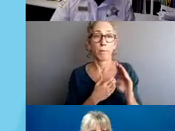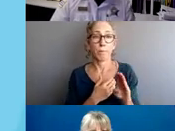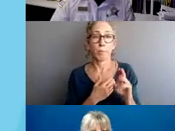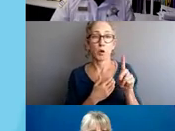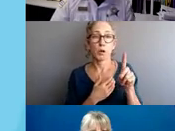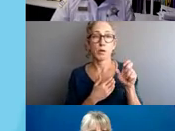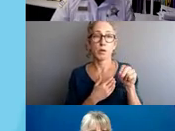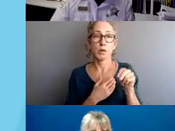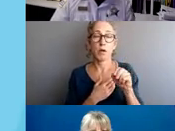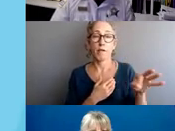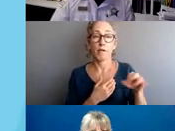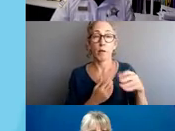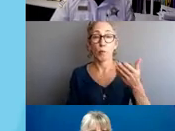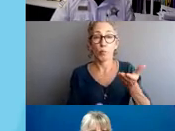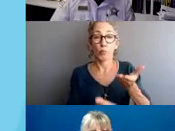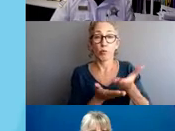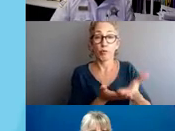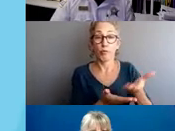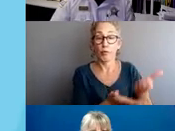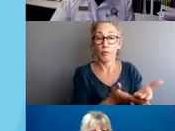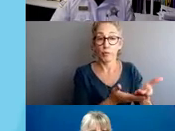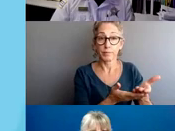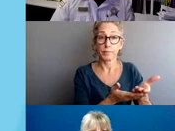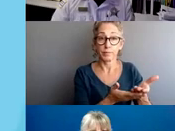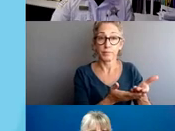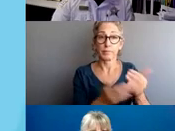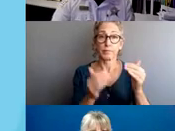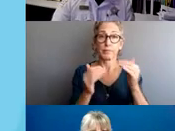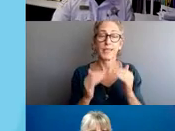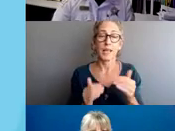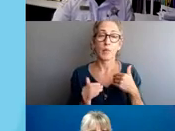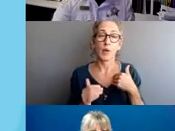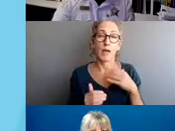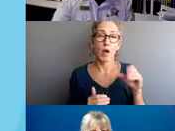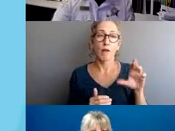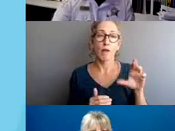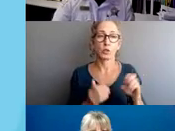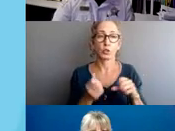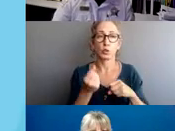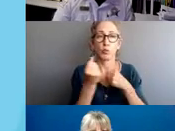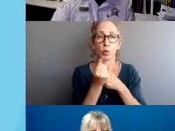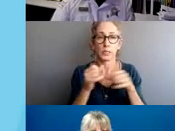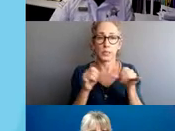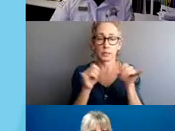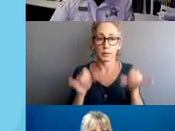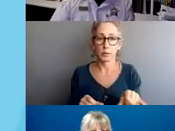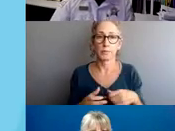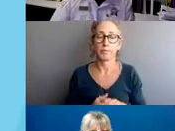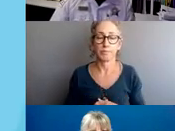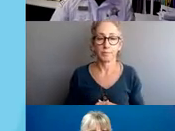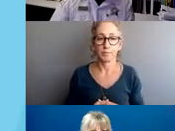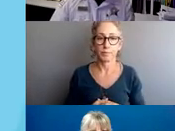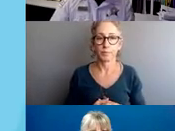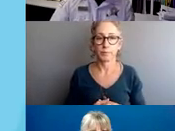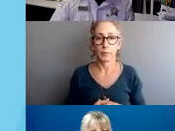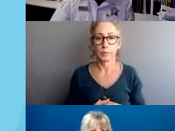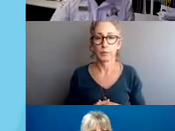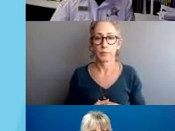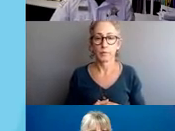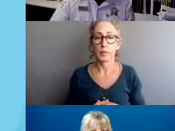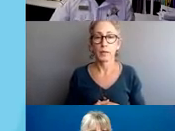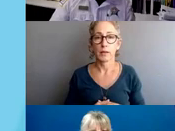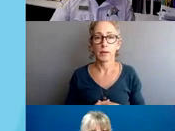the utilization of the appropriate officer support systems and performance metrics applications. All